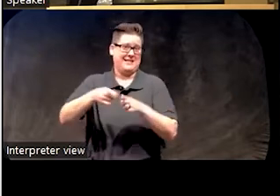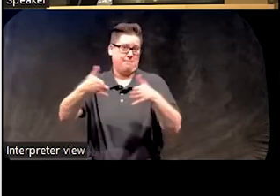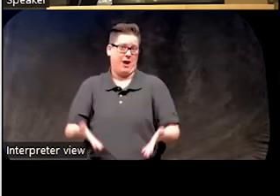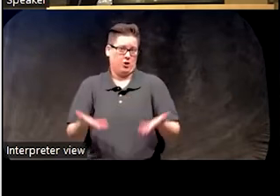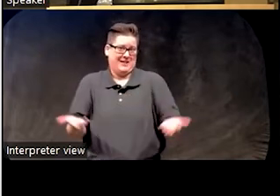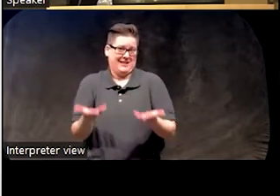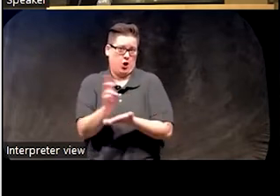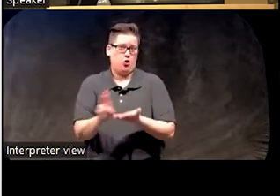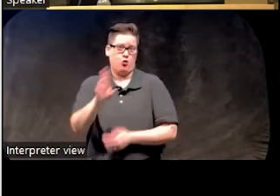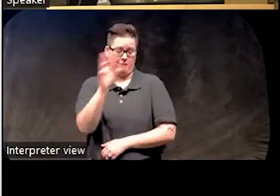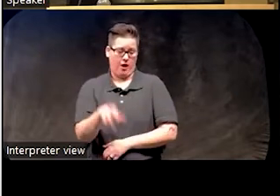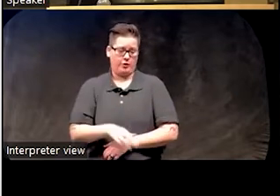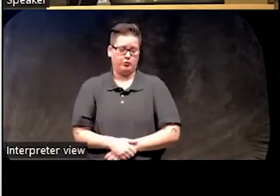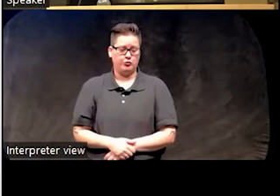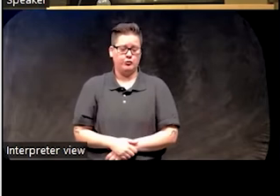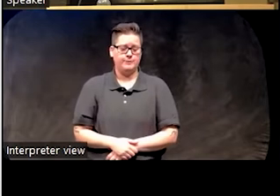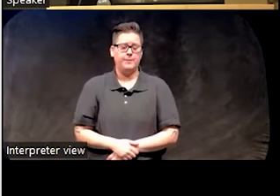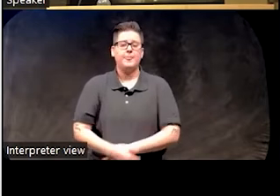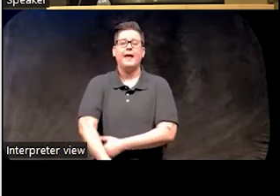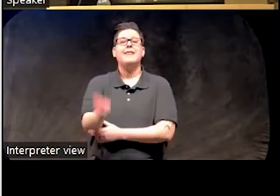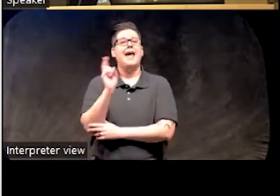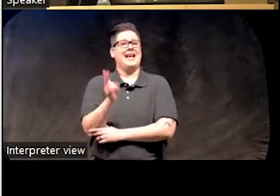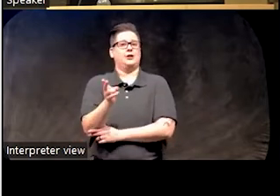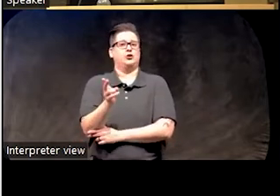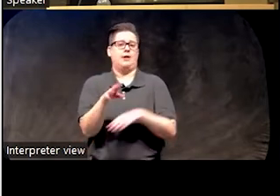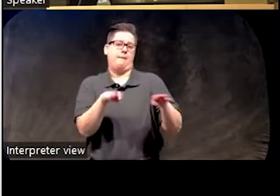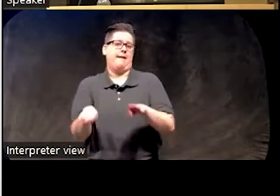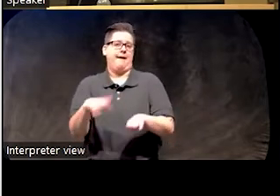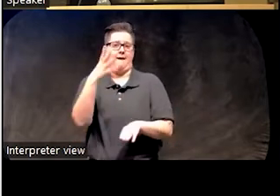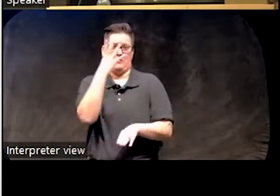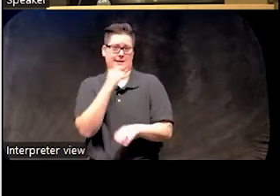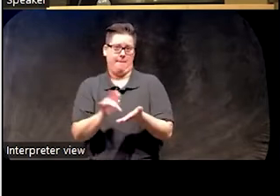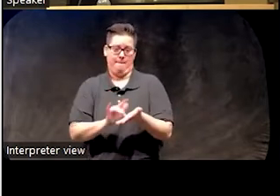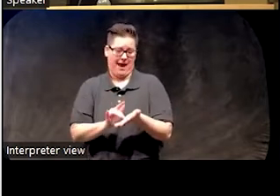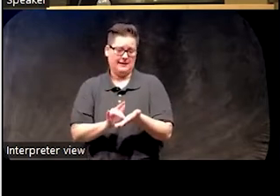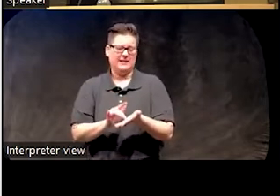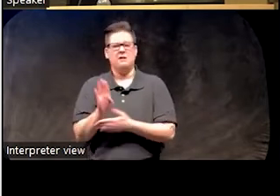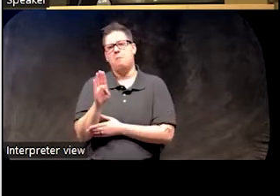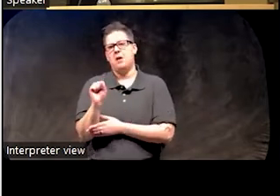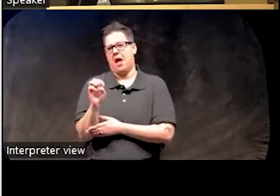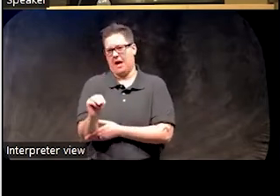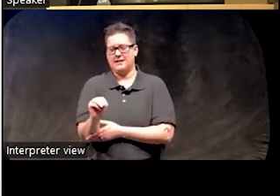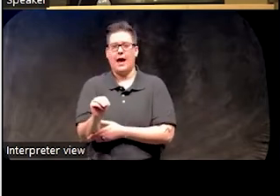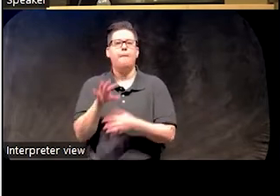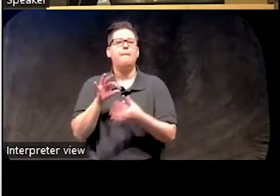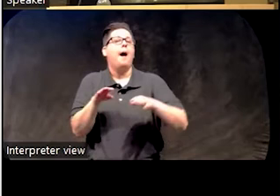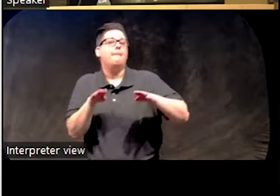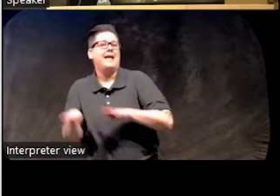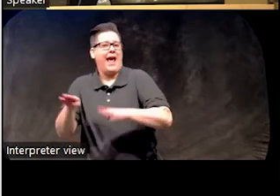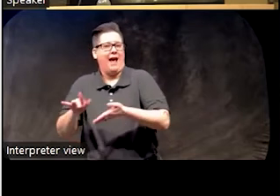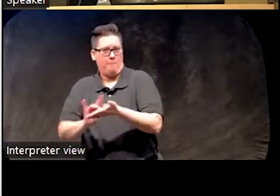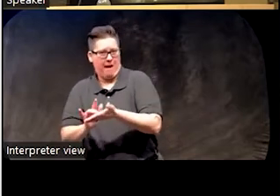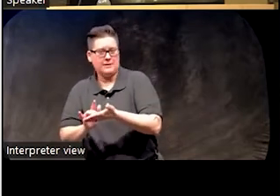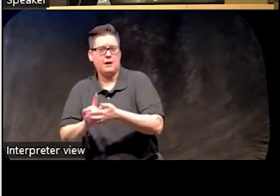University of Rochester. The history of where behavioral sleep medicine comes from is essentially a story of behavioral medicine,